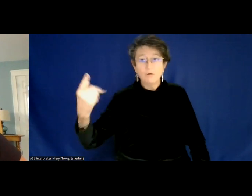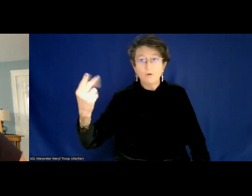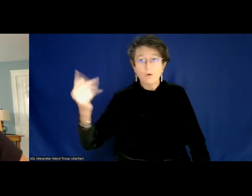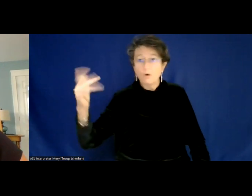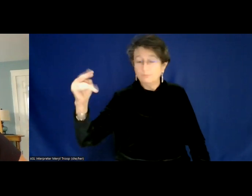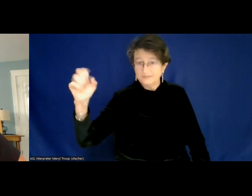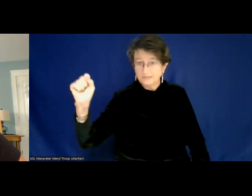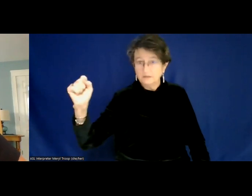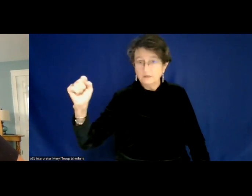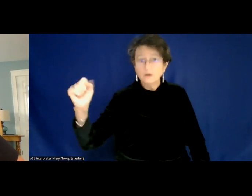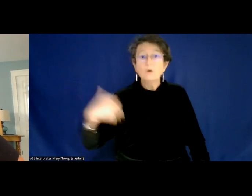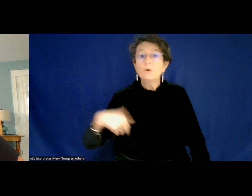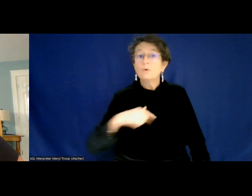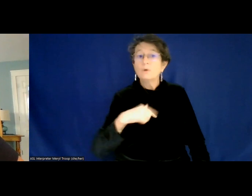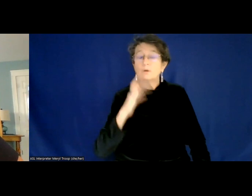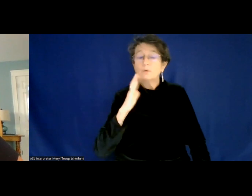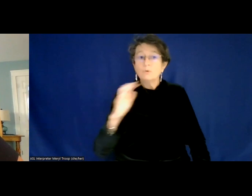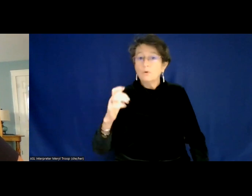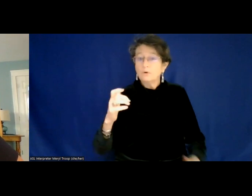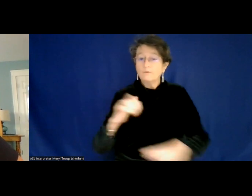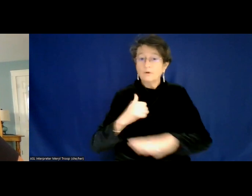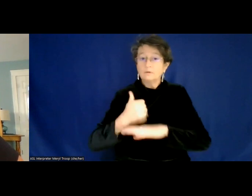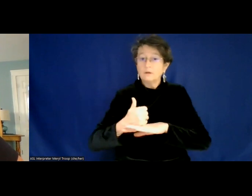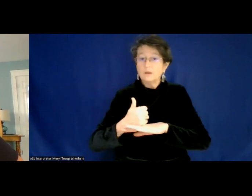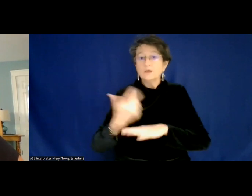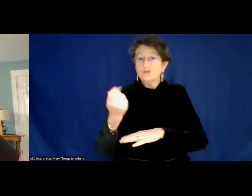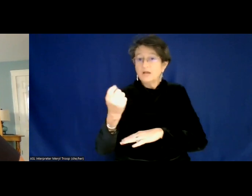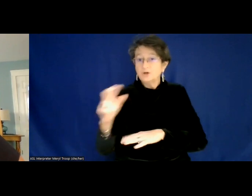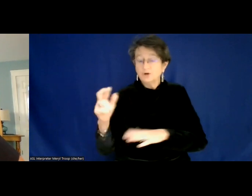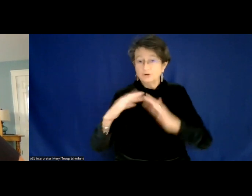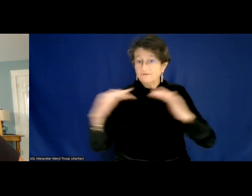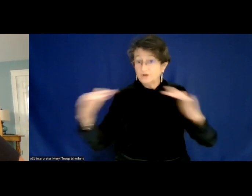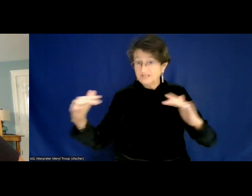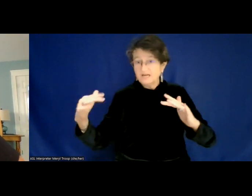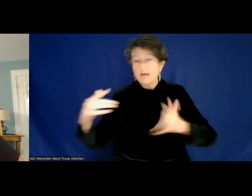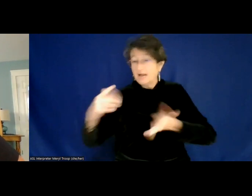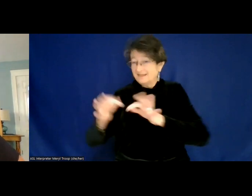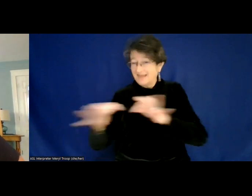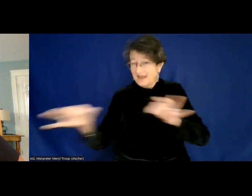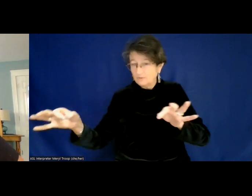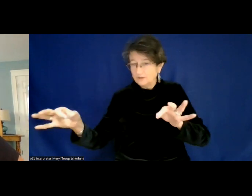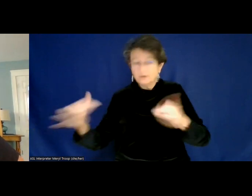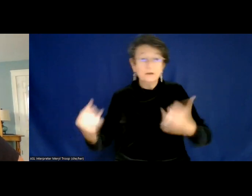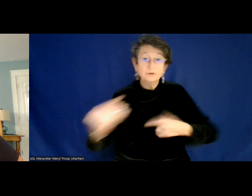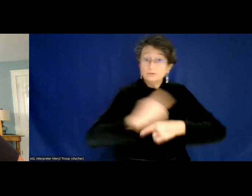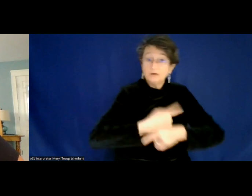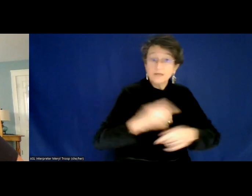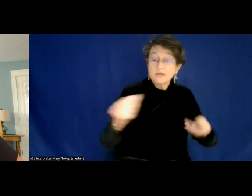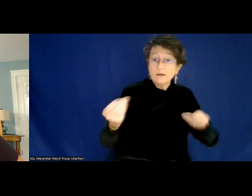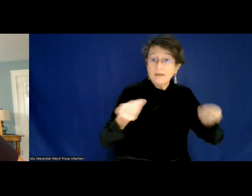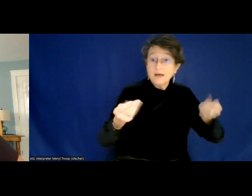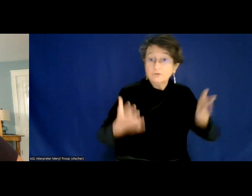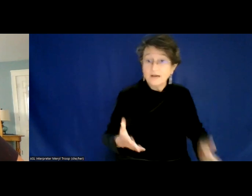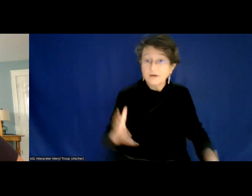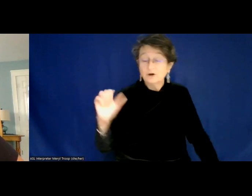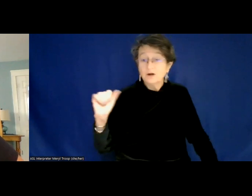walk us through the basics on the language around gender diversity. Today's moderator, Ainsley Wallace, will then invite our